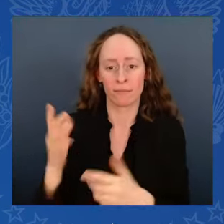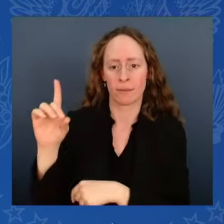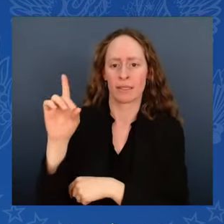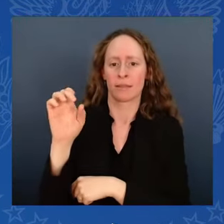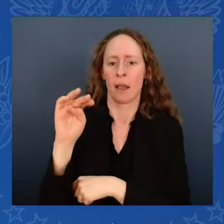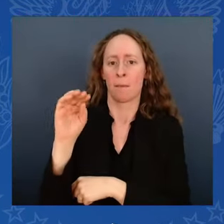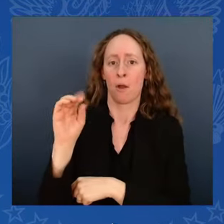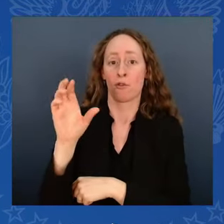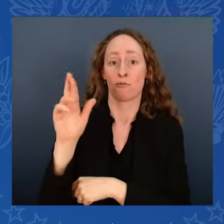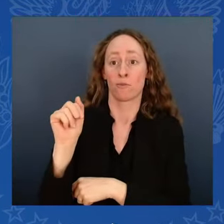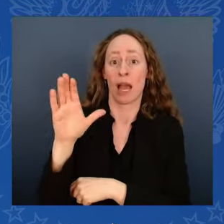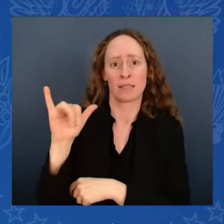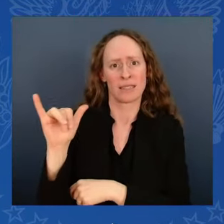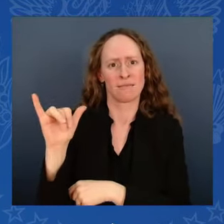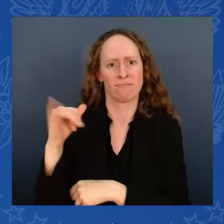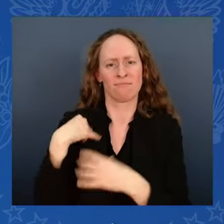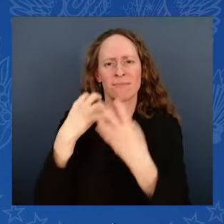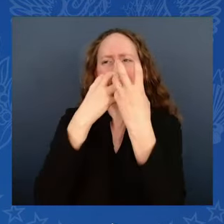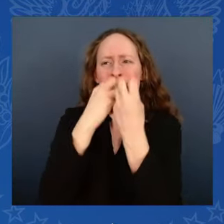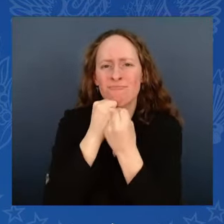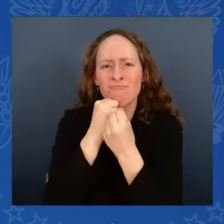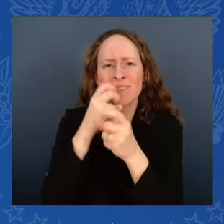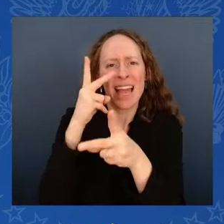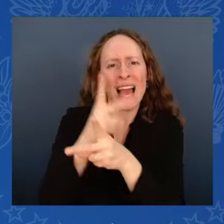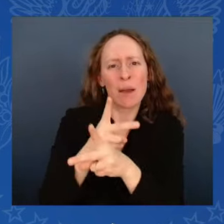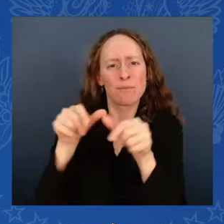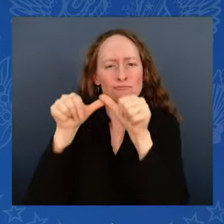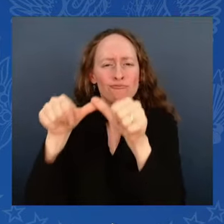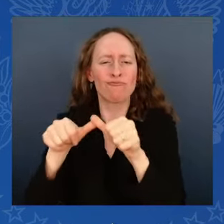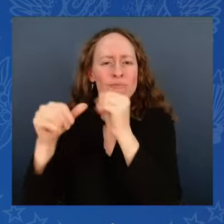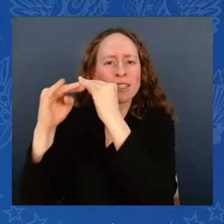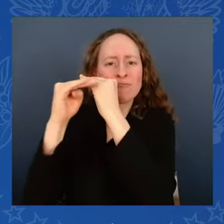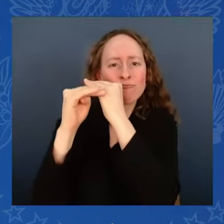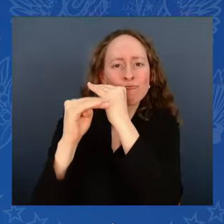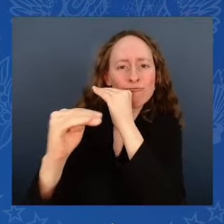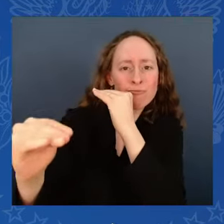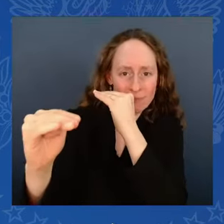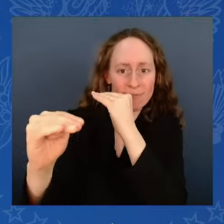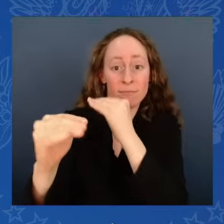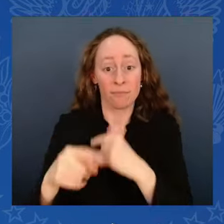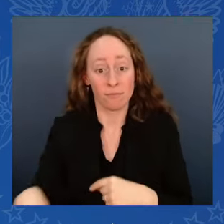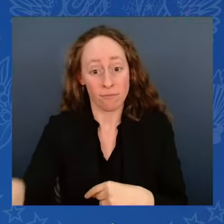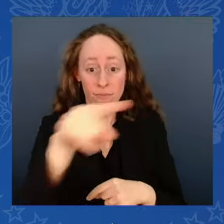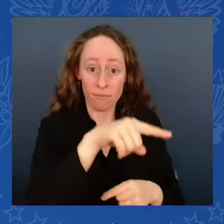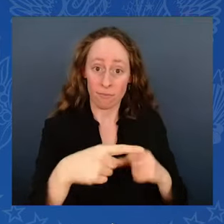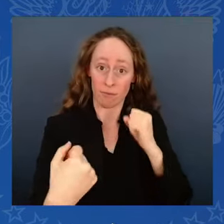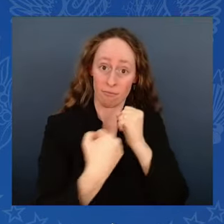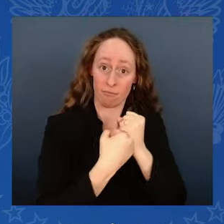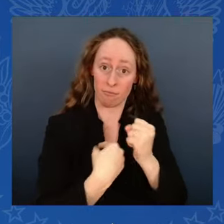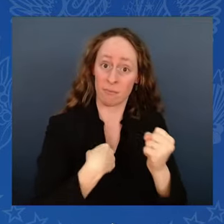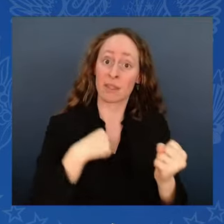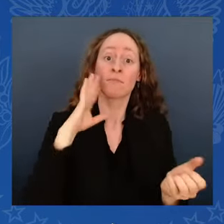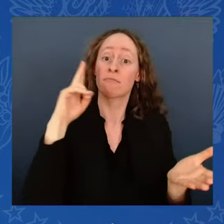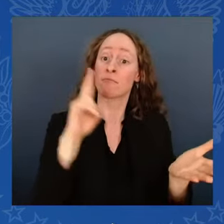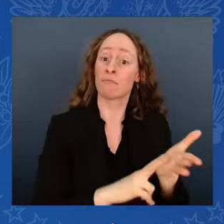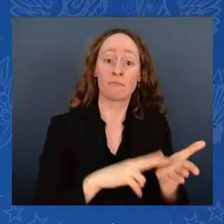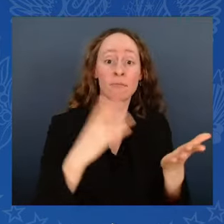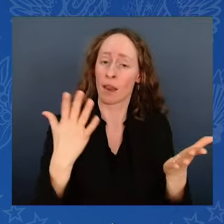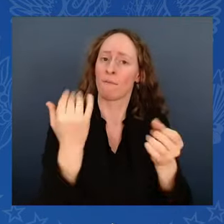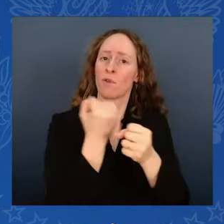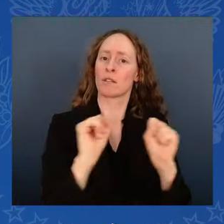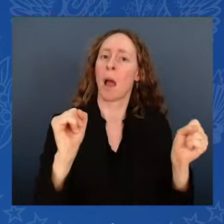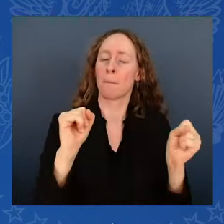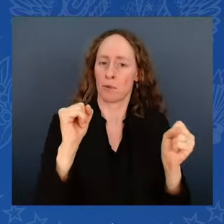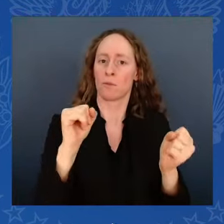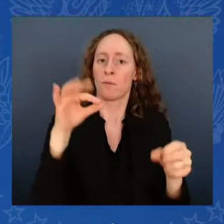your help, I signed the Freedom to Vote Act and the John Lewis Voting Rights Act into law. Where I signed the